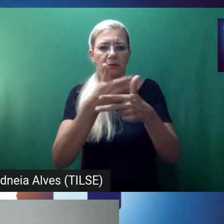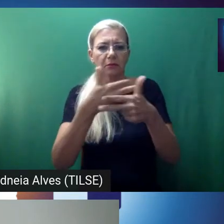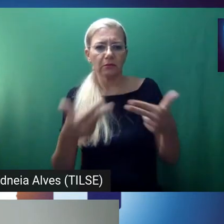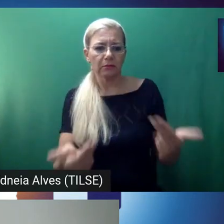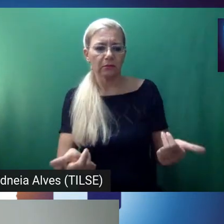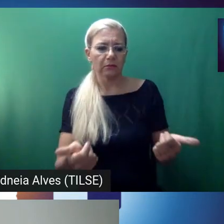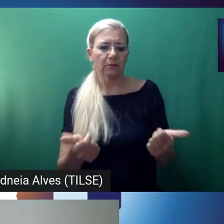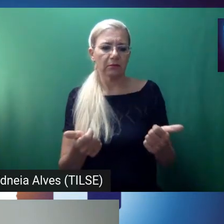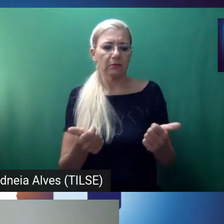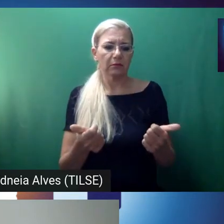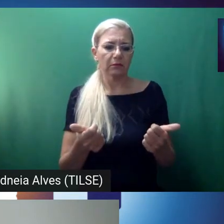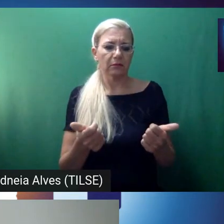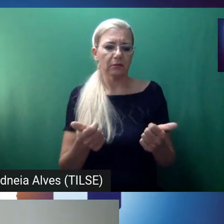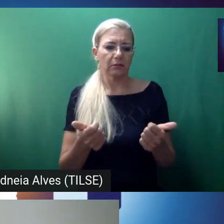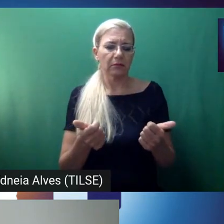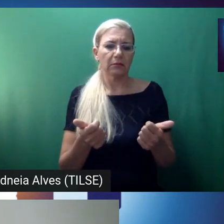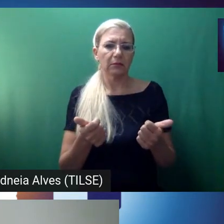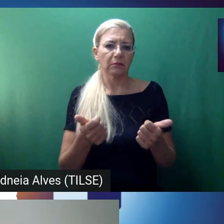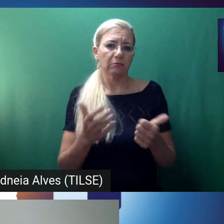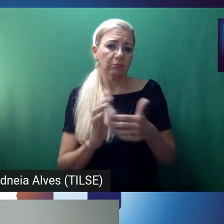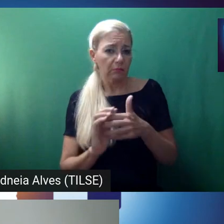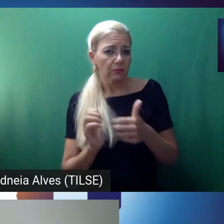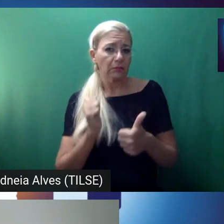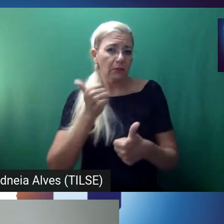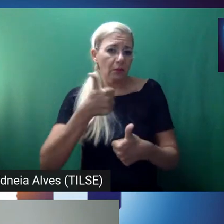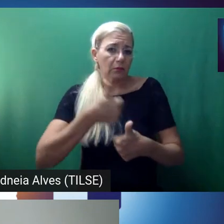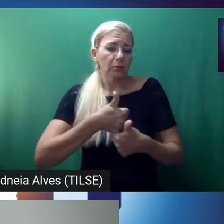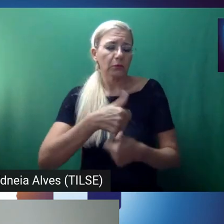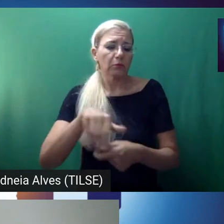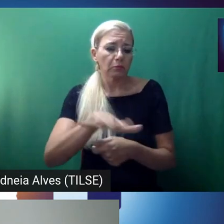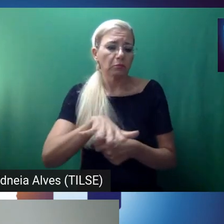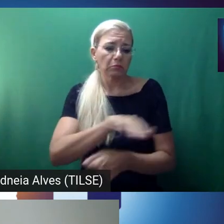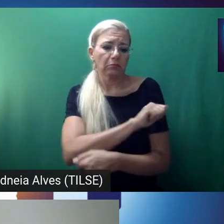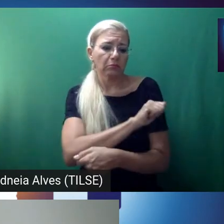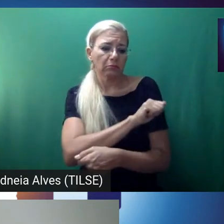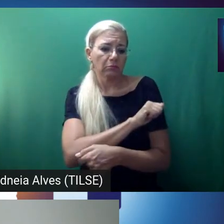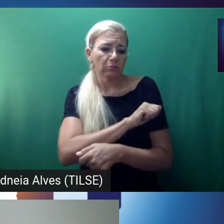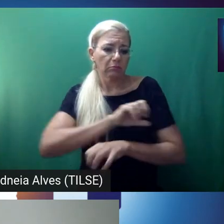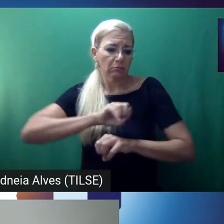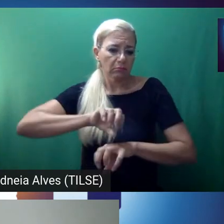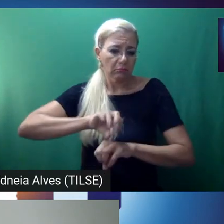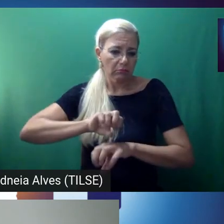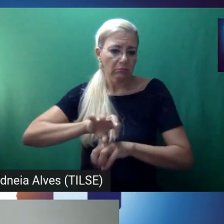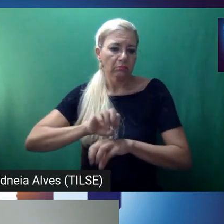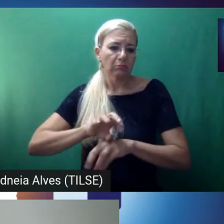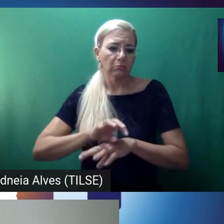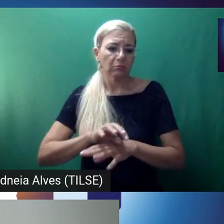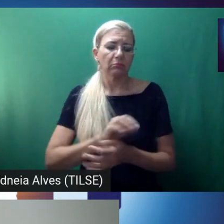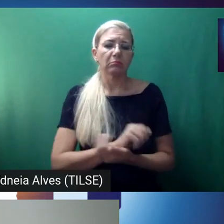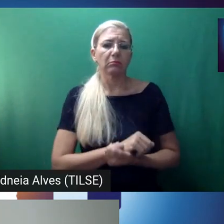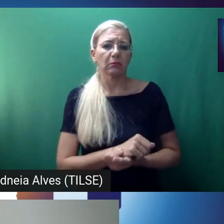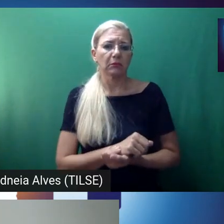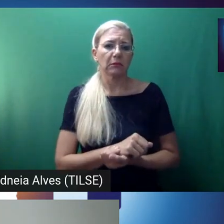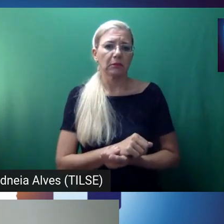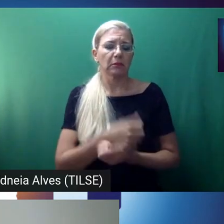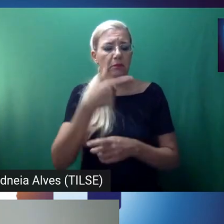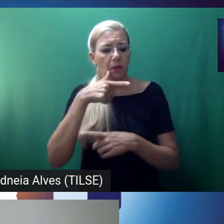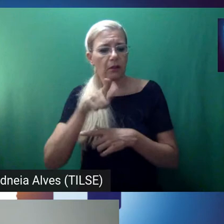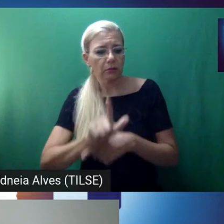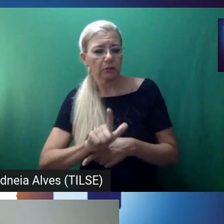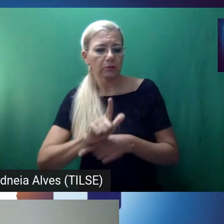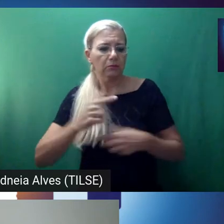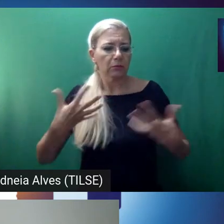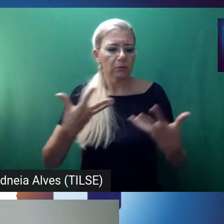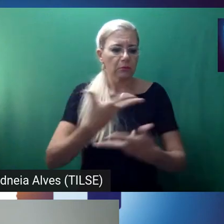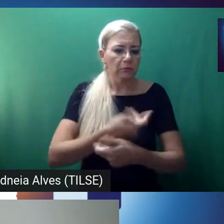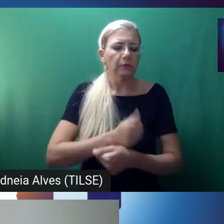in a way that supports the students in their instruction, but also helps them advance in their language proficiency in the